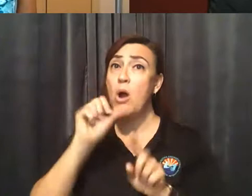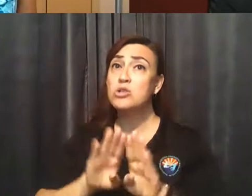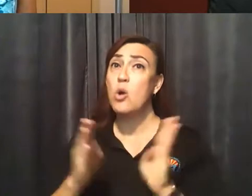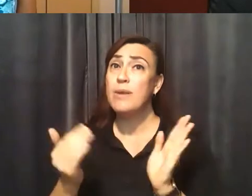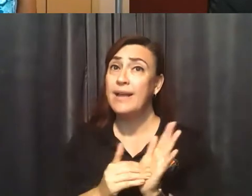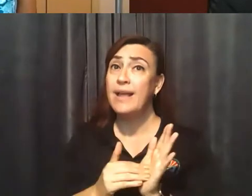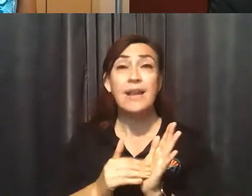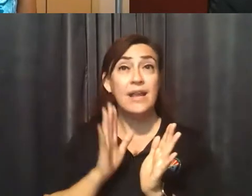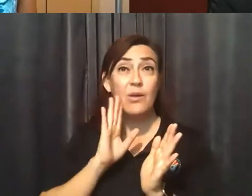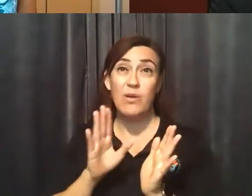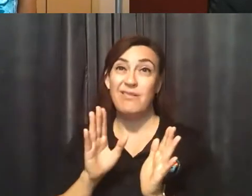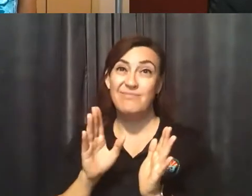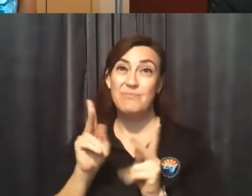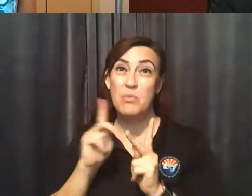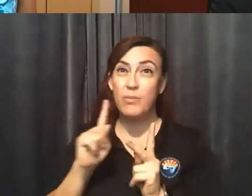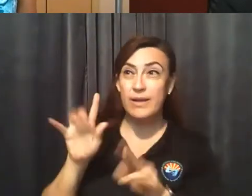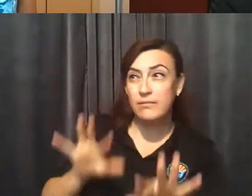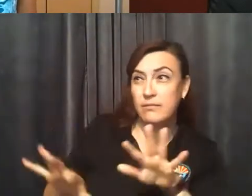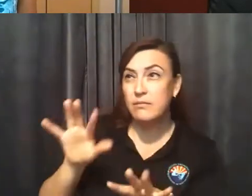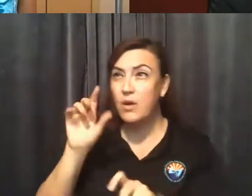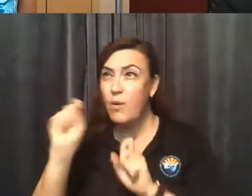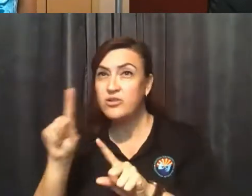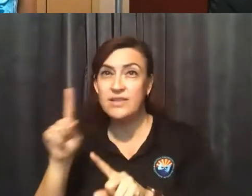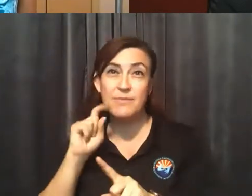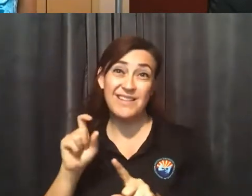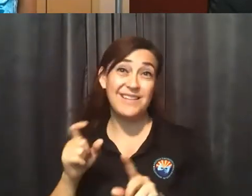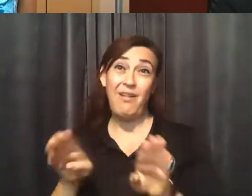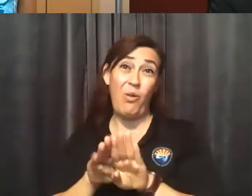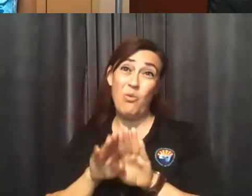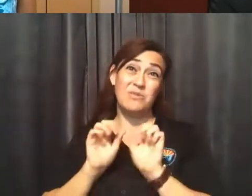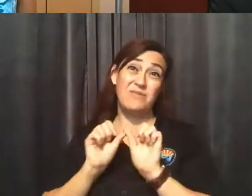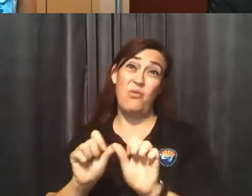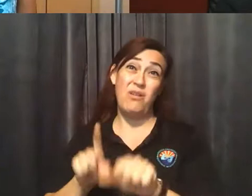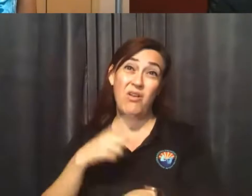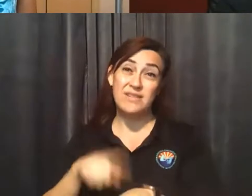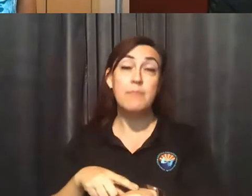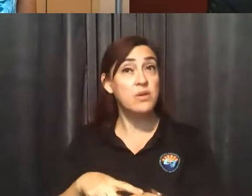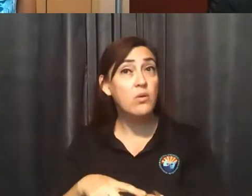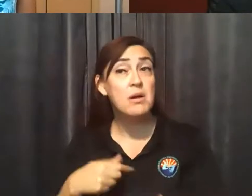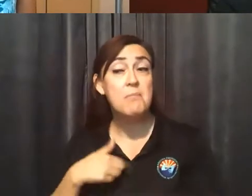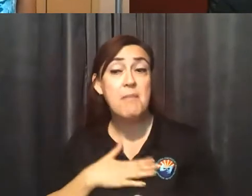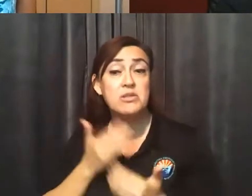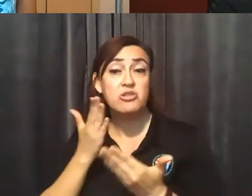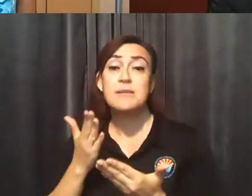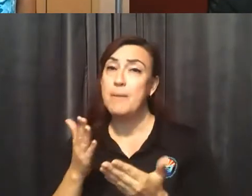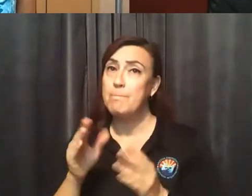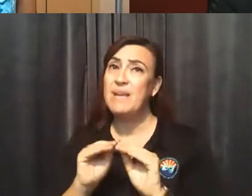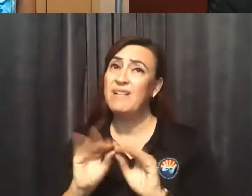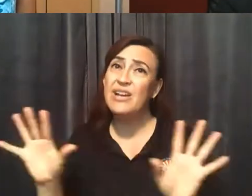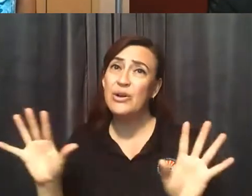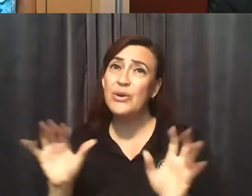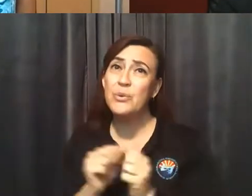been closed for a while. So I would say be clear with those rules. They're, they are on our website at yavapai